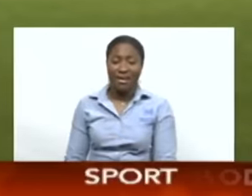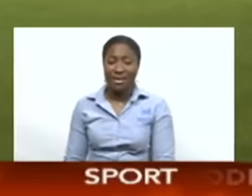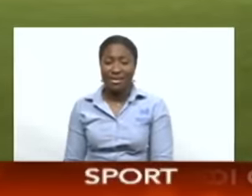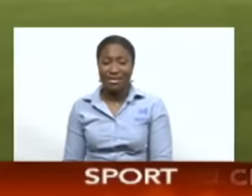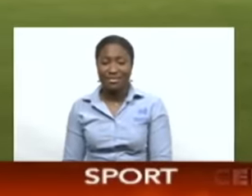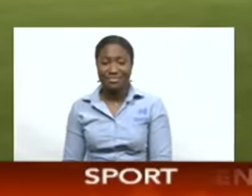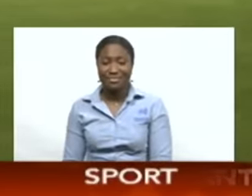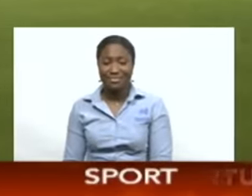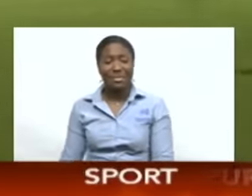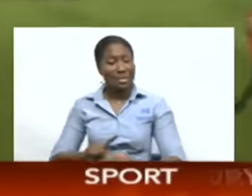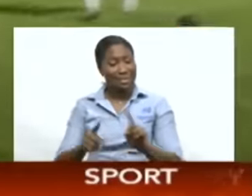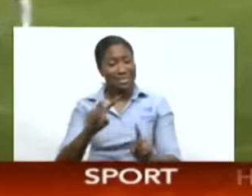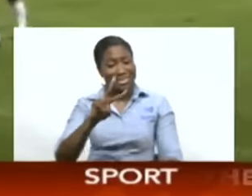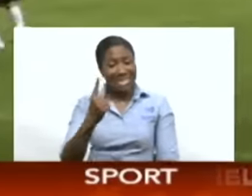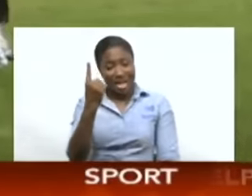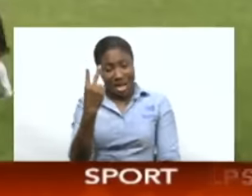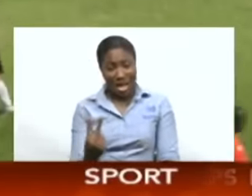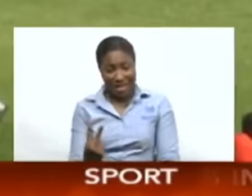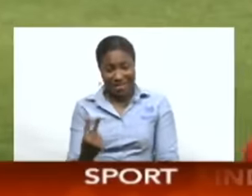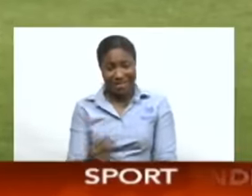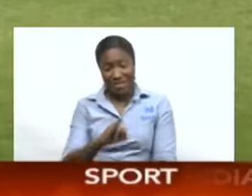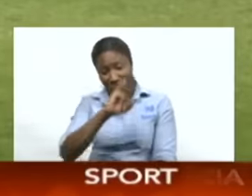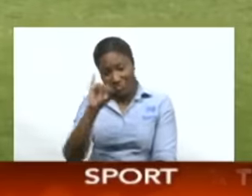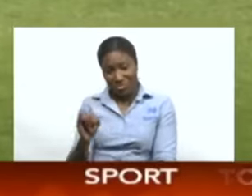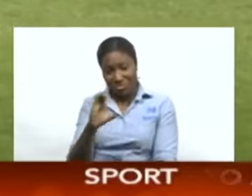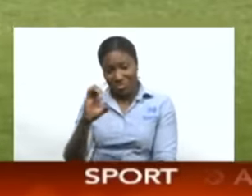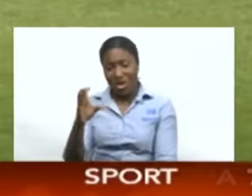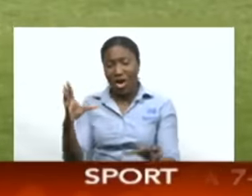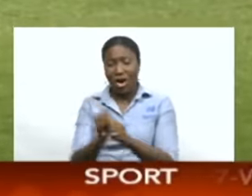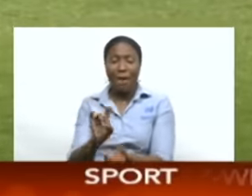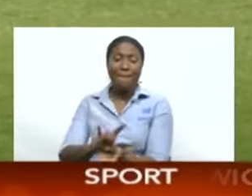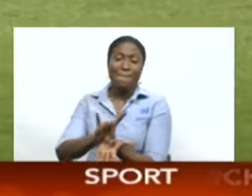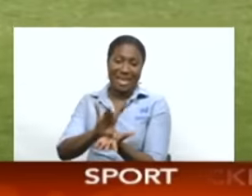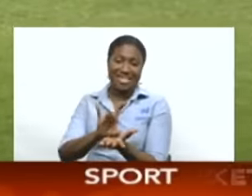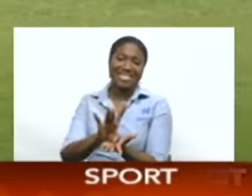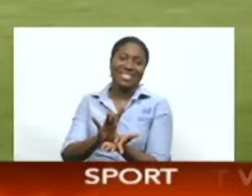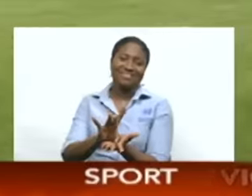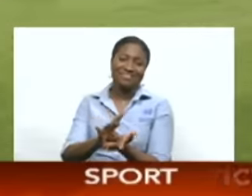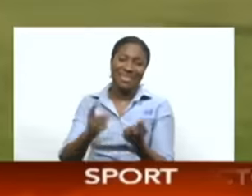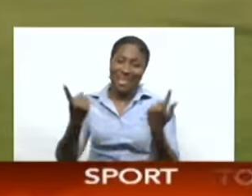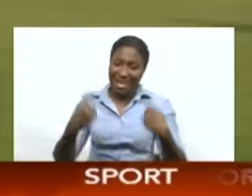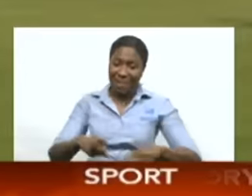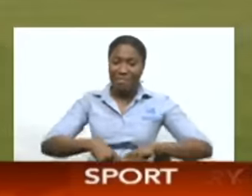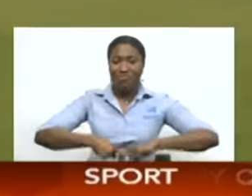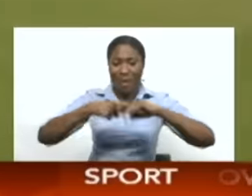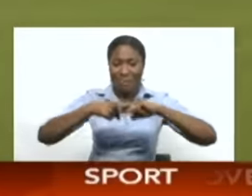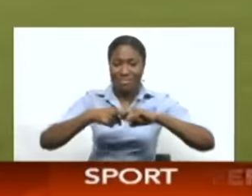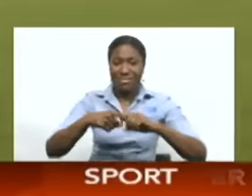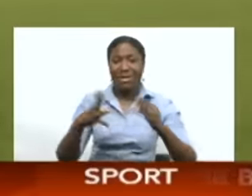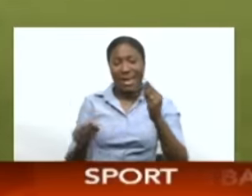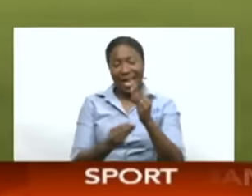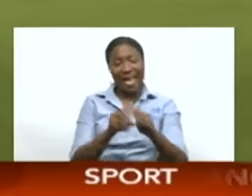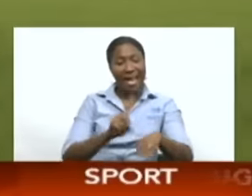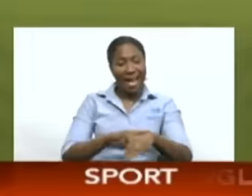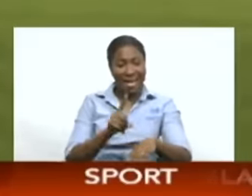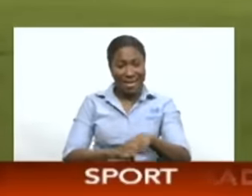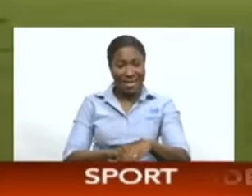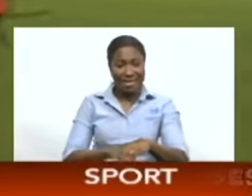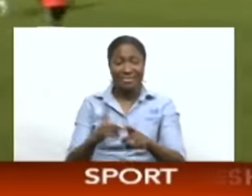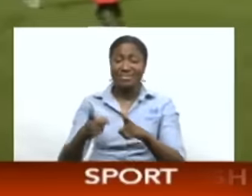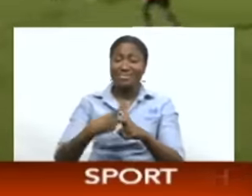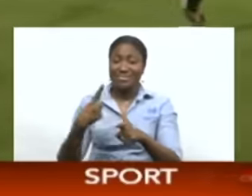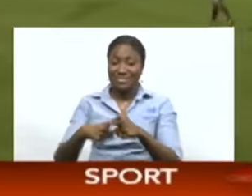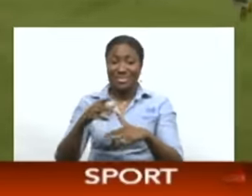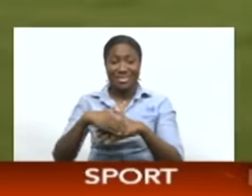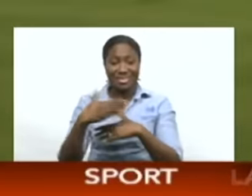But in the second half, this Juventus penalty kick brought them level and forced extra time. Early in that additional period, Il